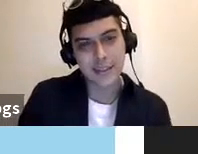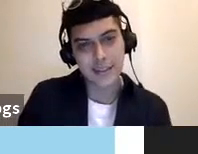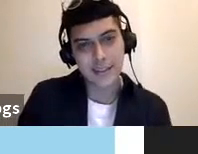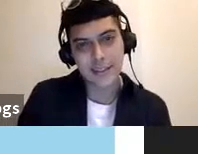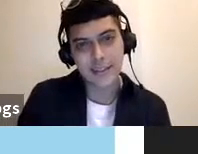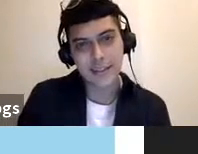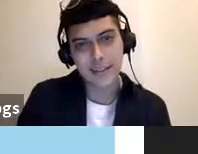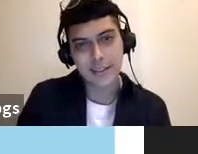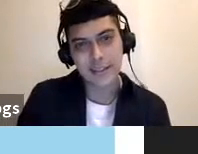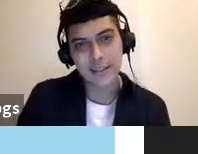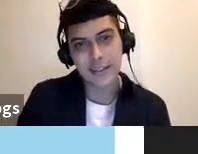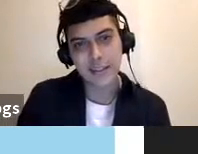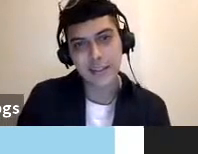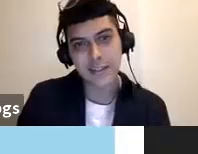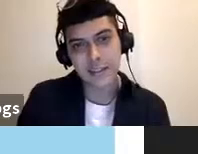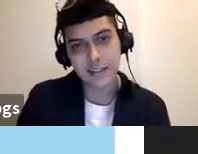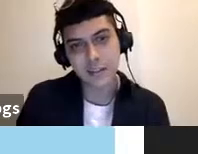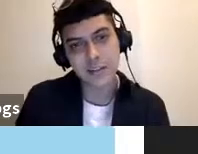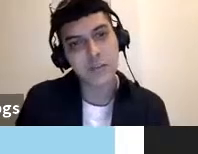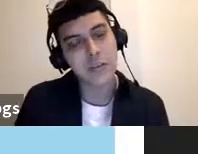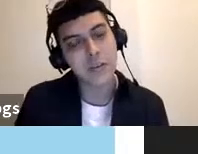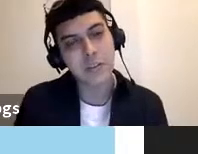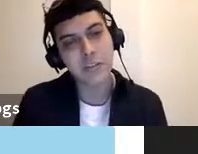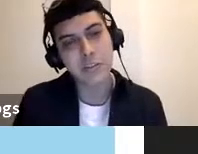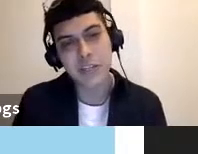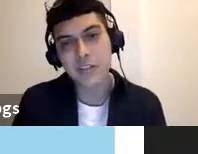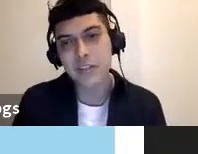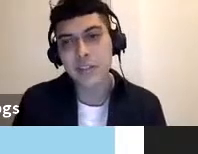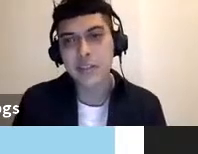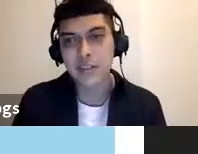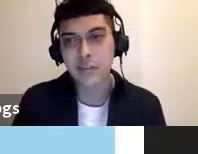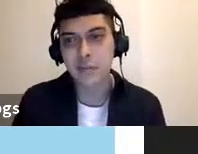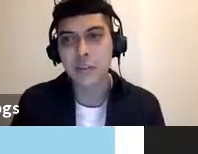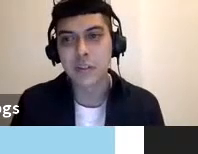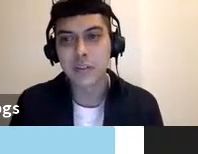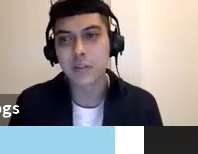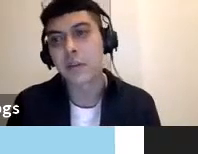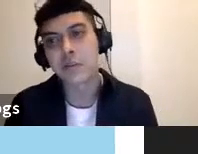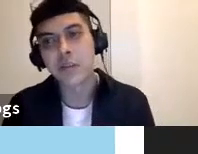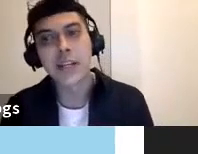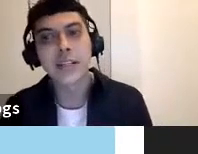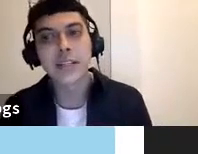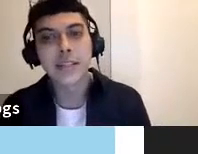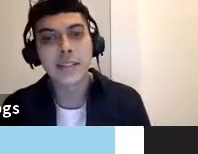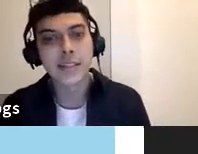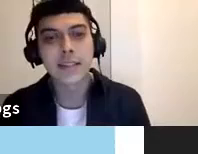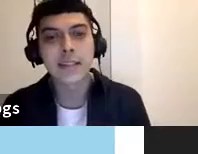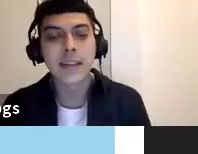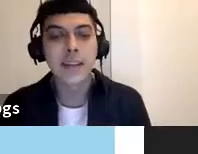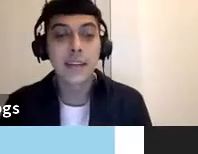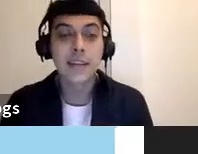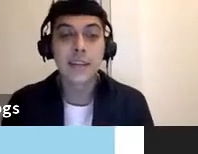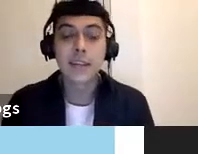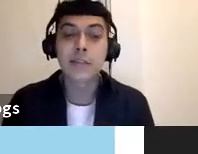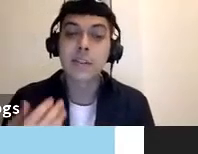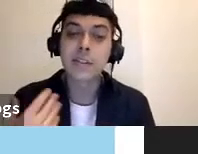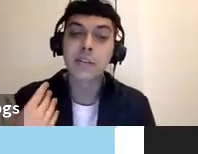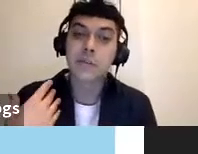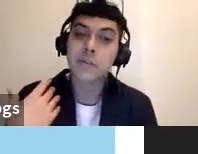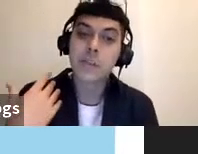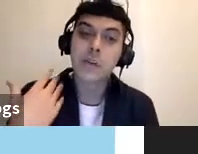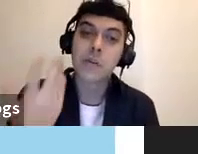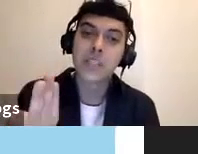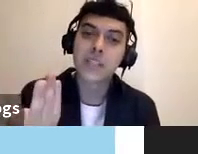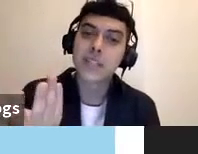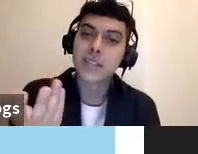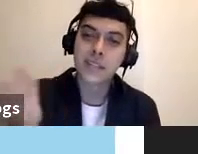certainly lots of concentrations in certain fields of our realities and the fields